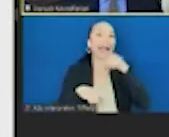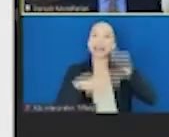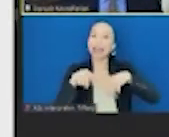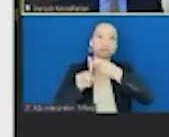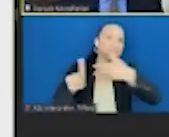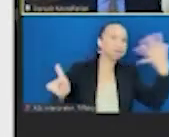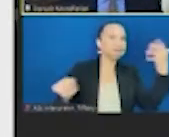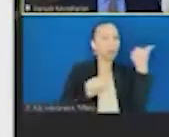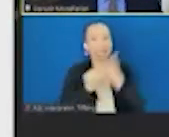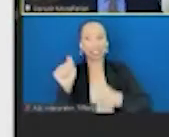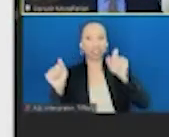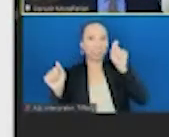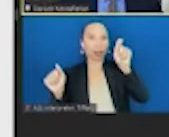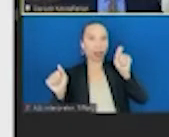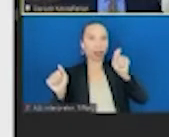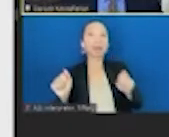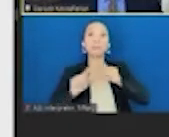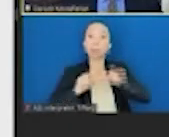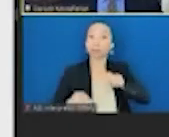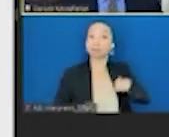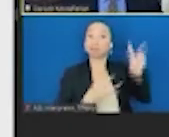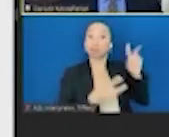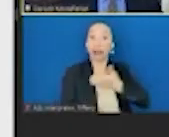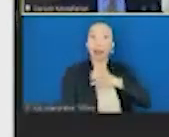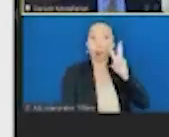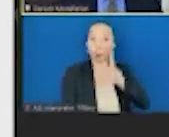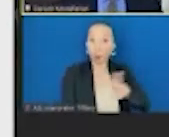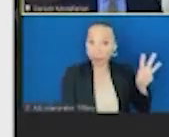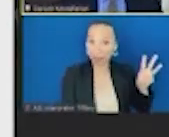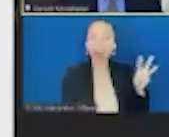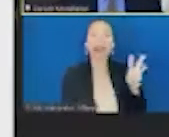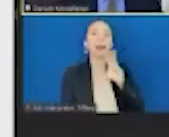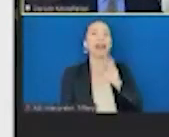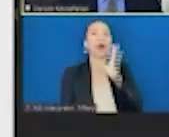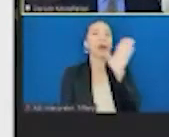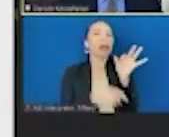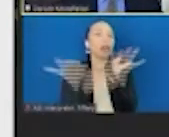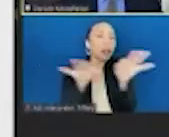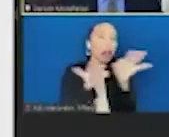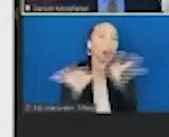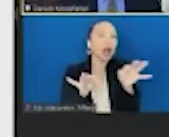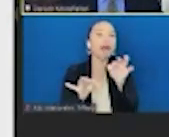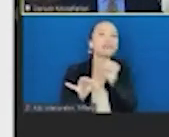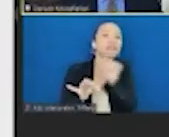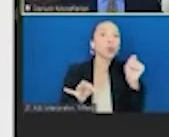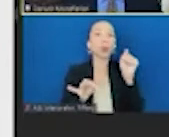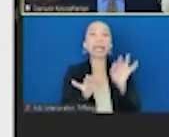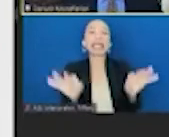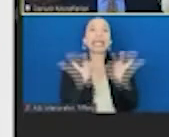available. I can share this. It's available online on our website, foodprice.org. But I'll go through some of the key examples here.